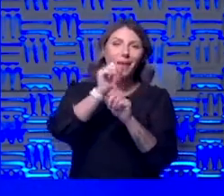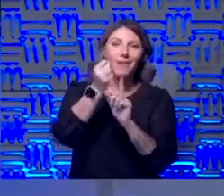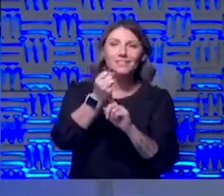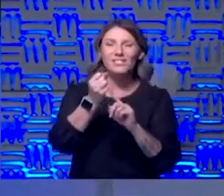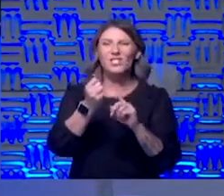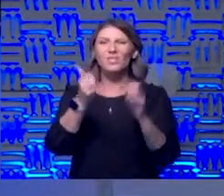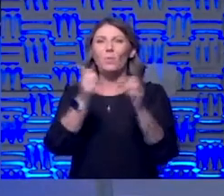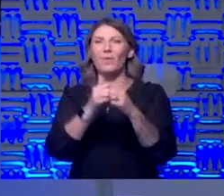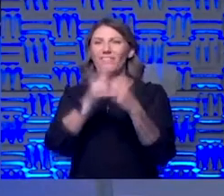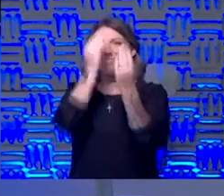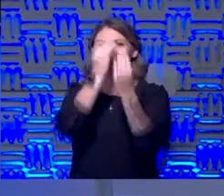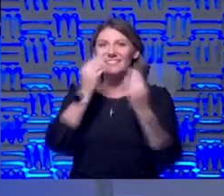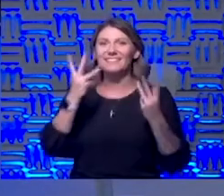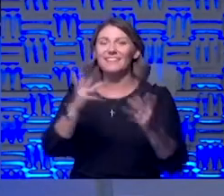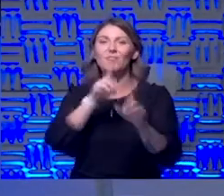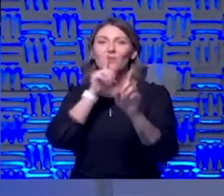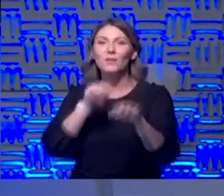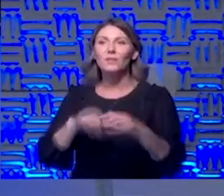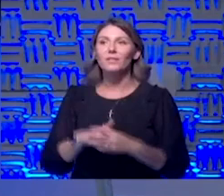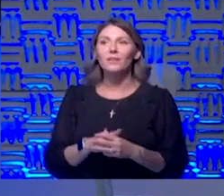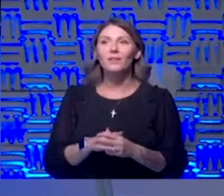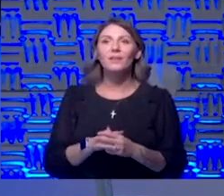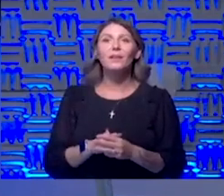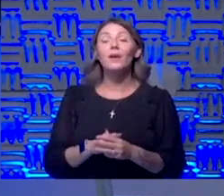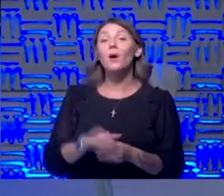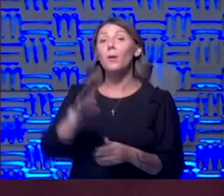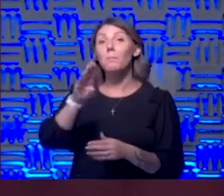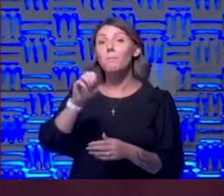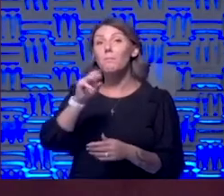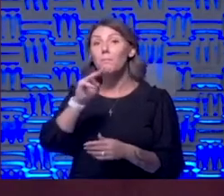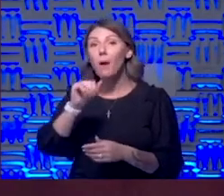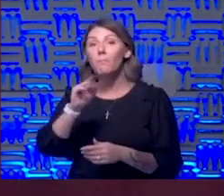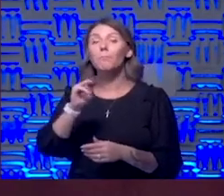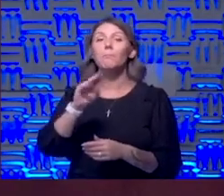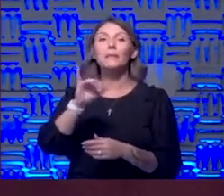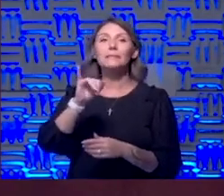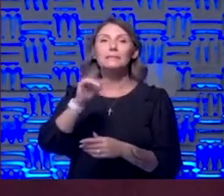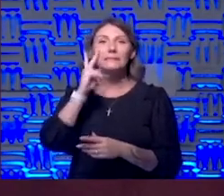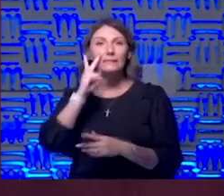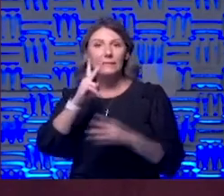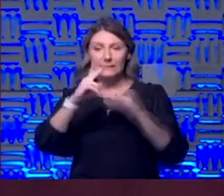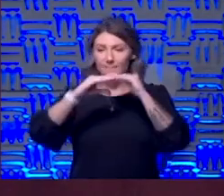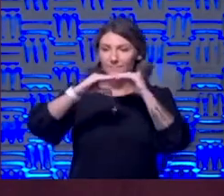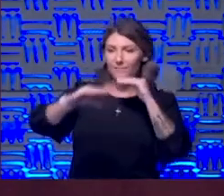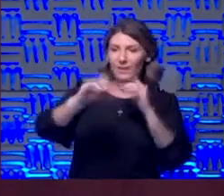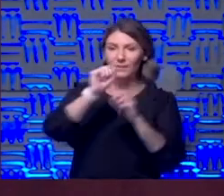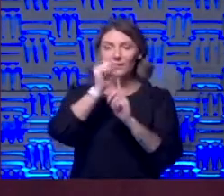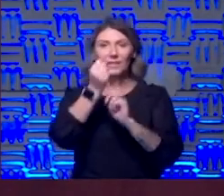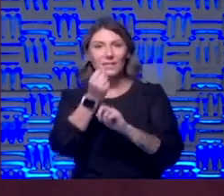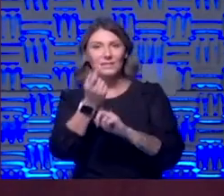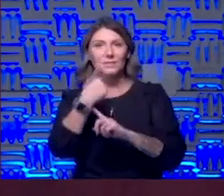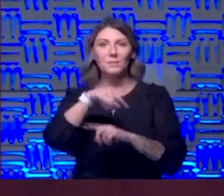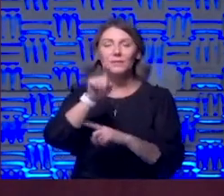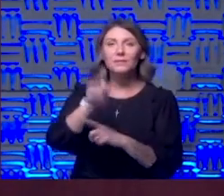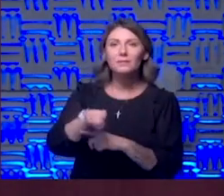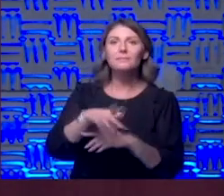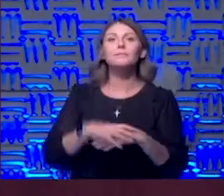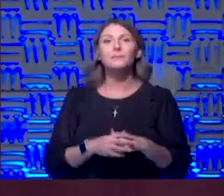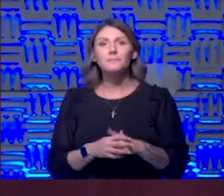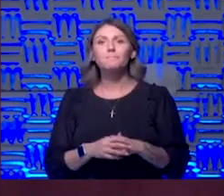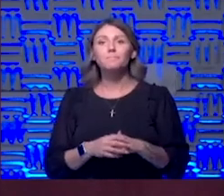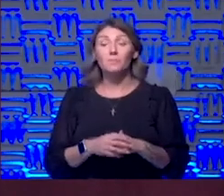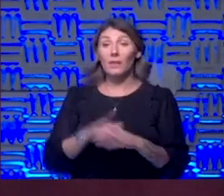well we see a flattening of the numbers of cases at least in the casey metro area